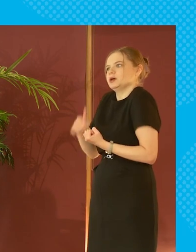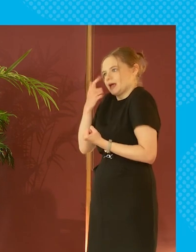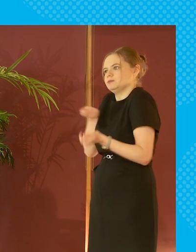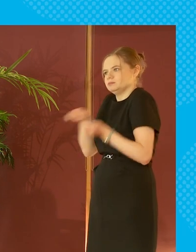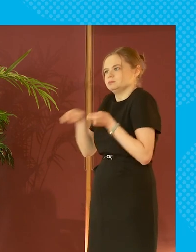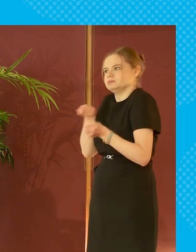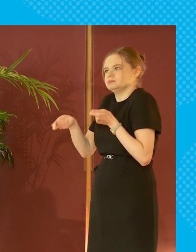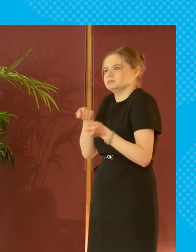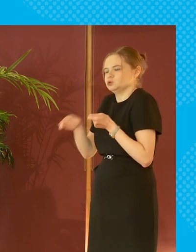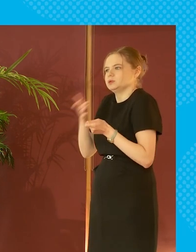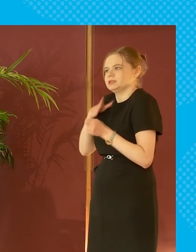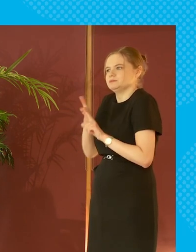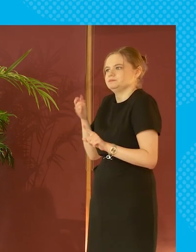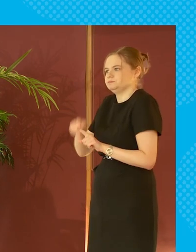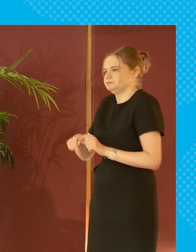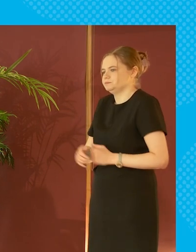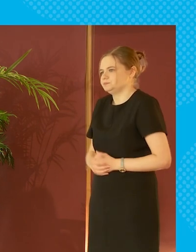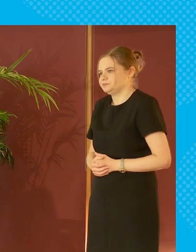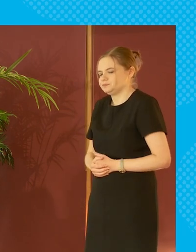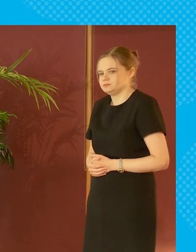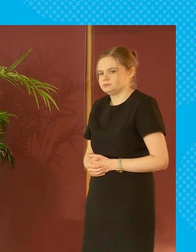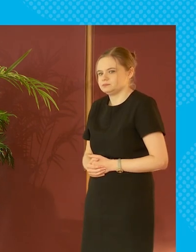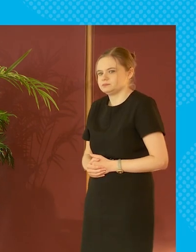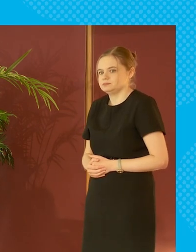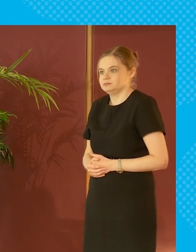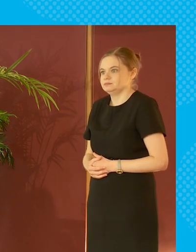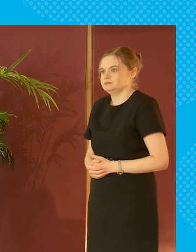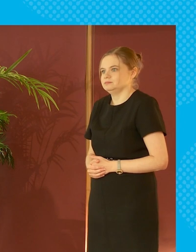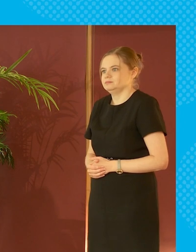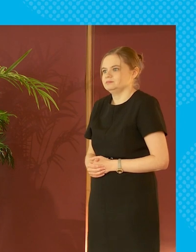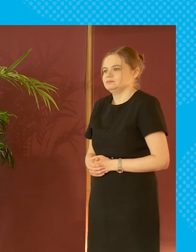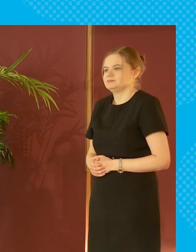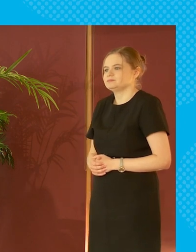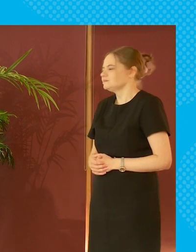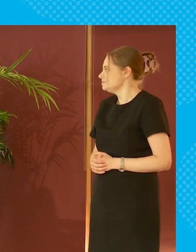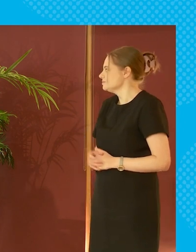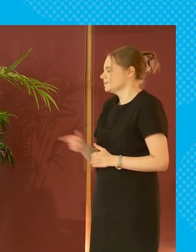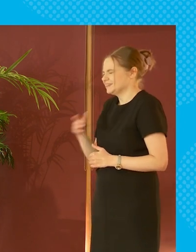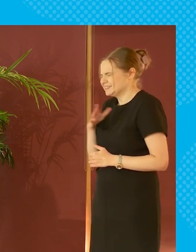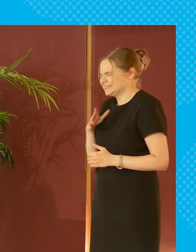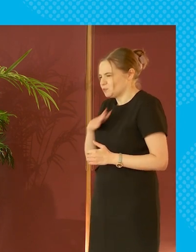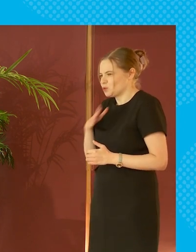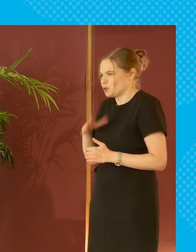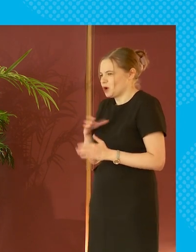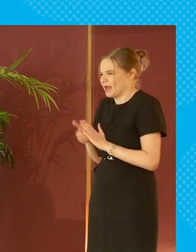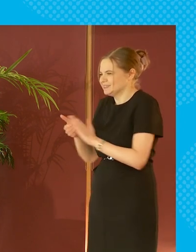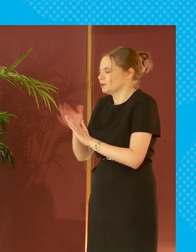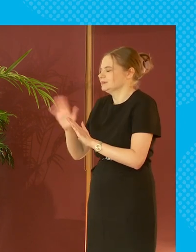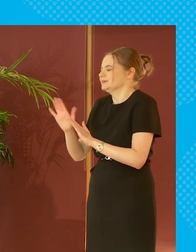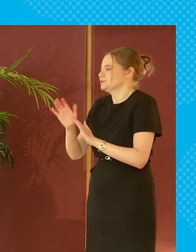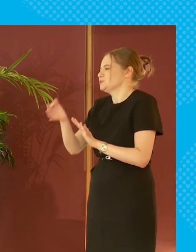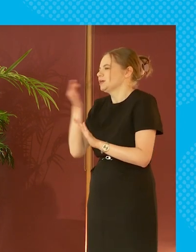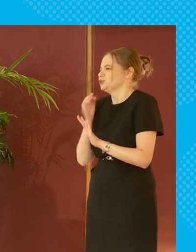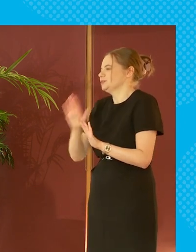that they don't a question i'm dying to come in on that but i'm not here as great green